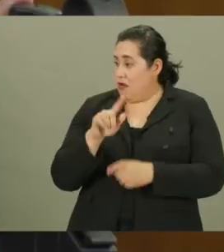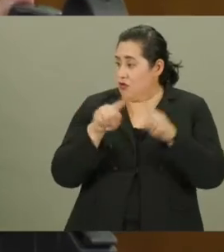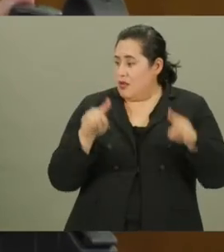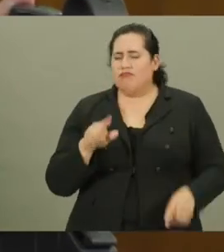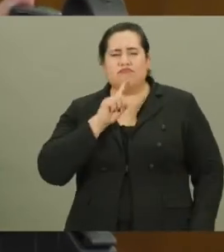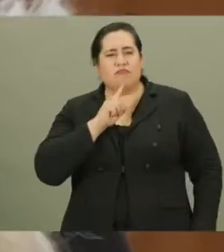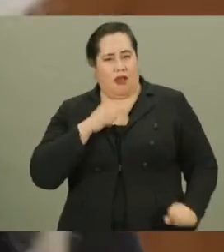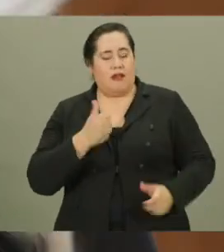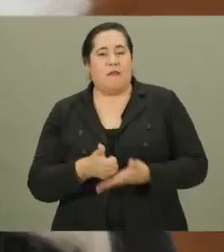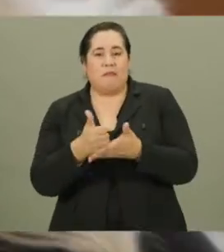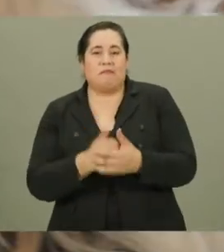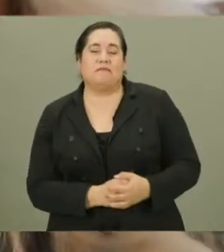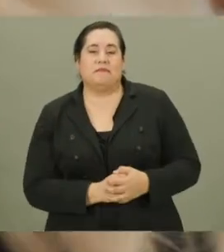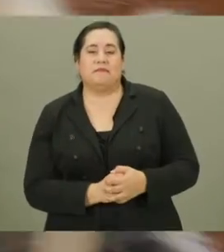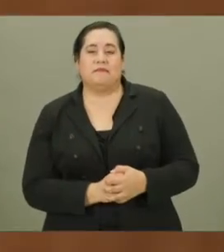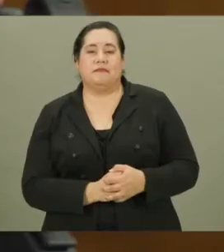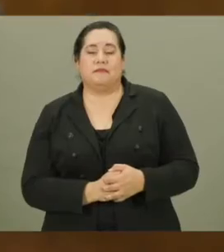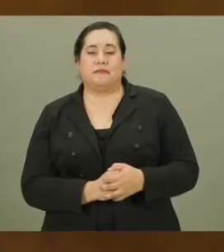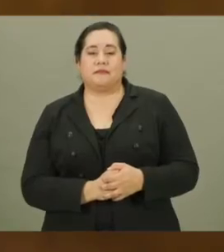using the touchscreen? Sure, I can help you.